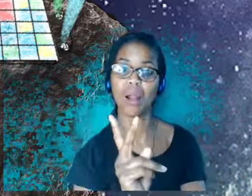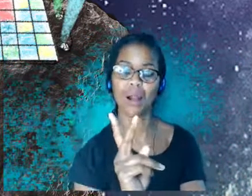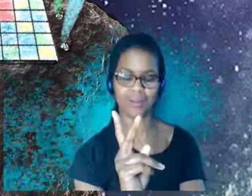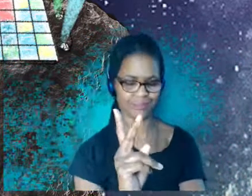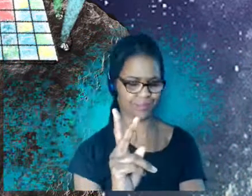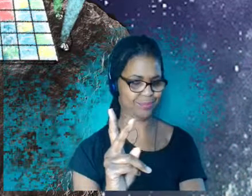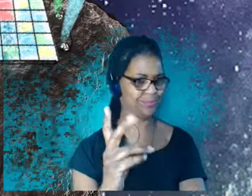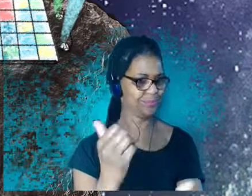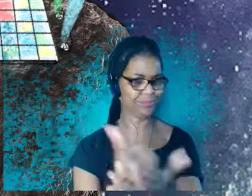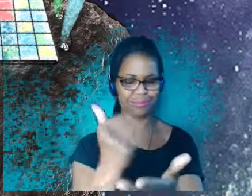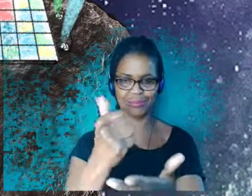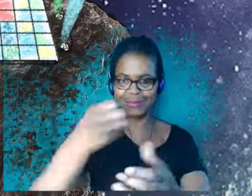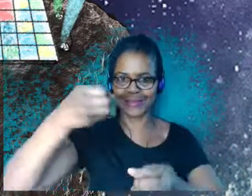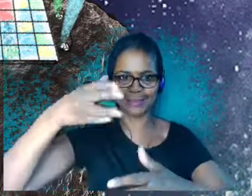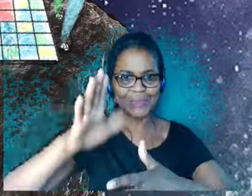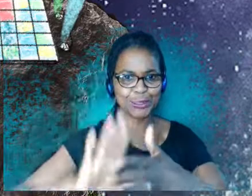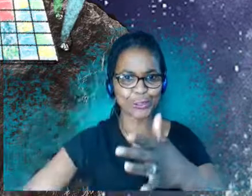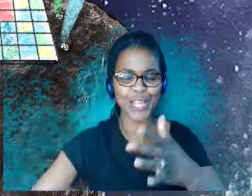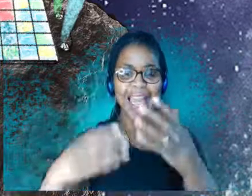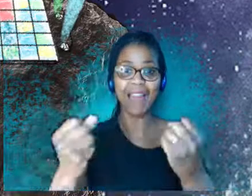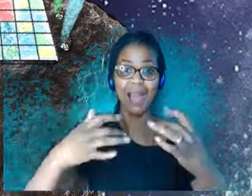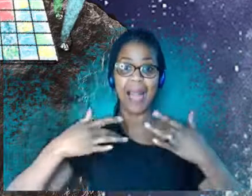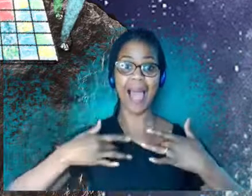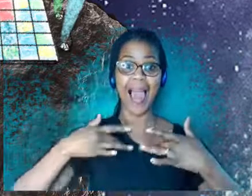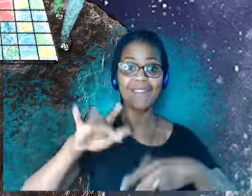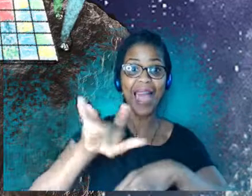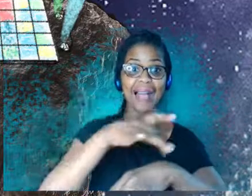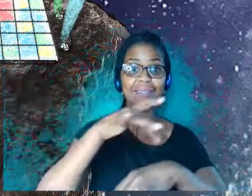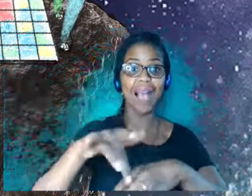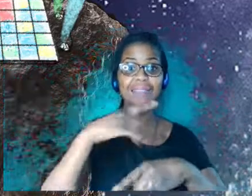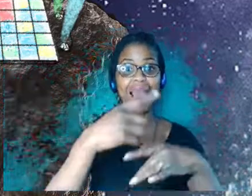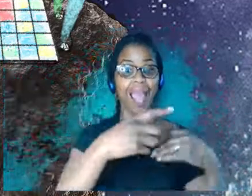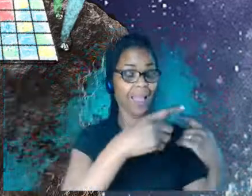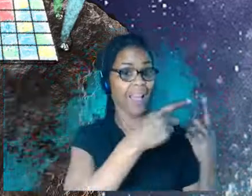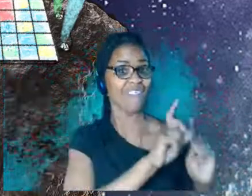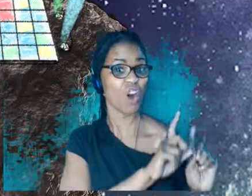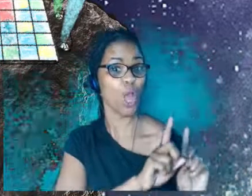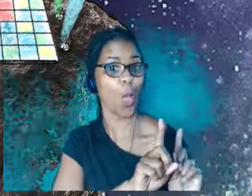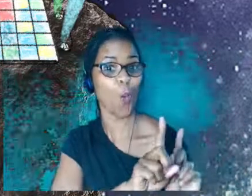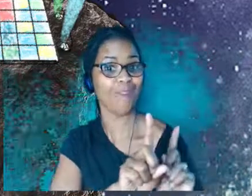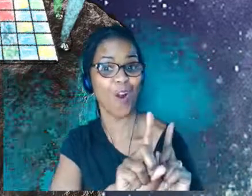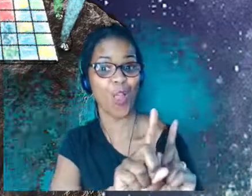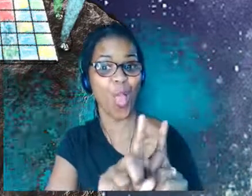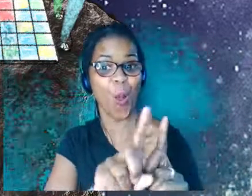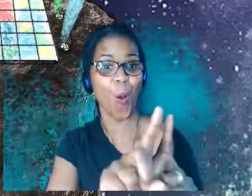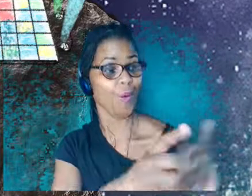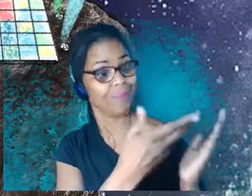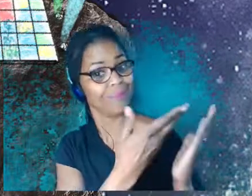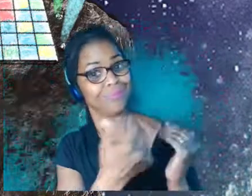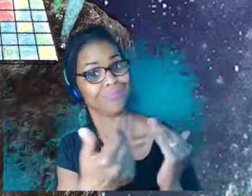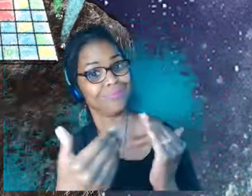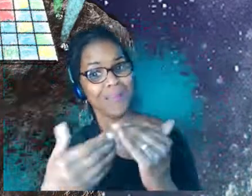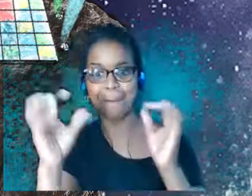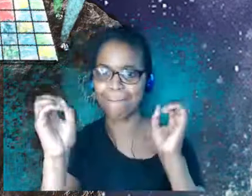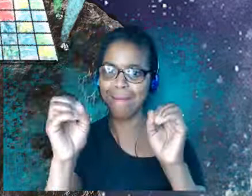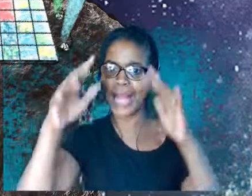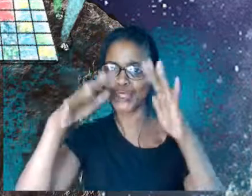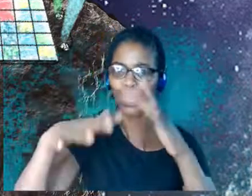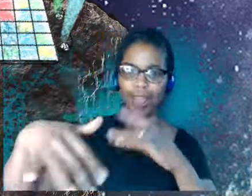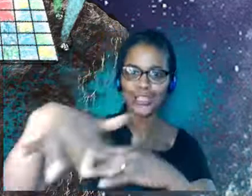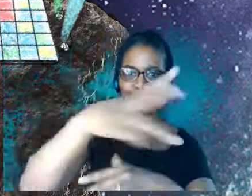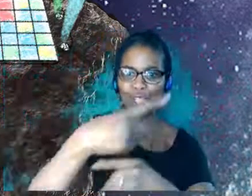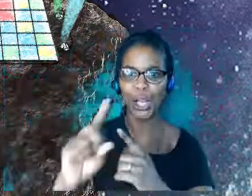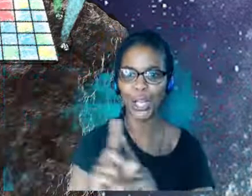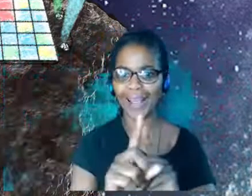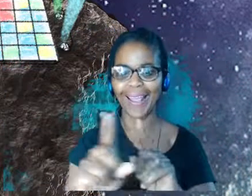basically tow you along to be like, follow me. Come. Come with me to this magical journey. And yeah, it was, it